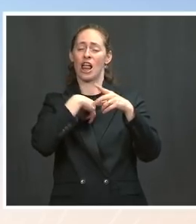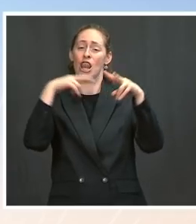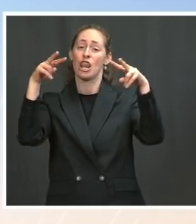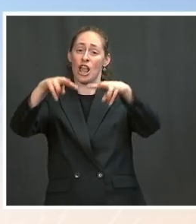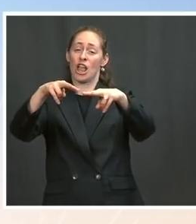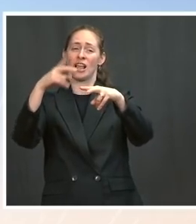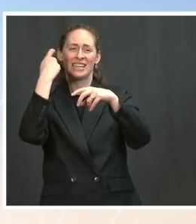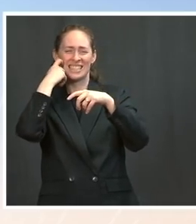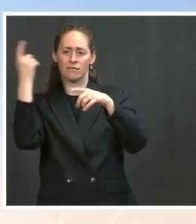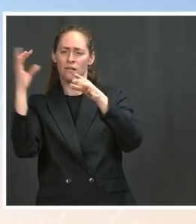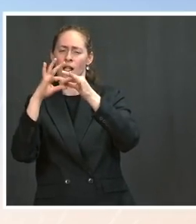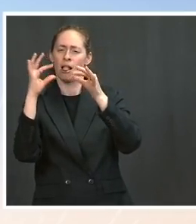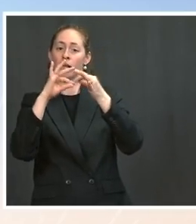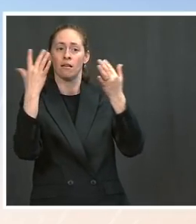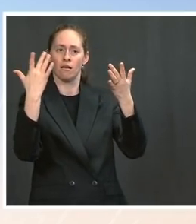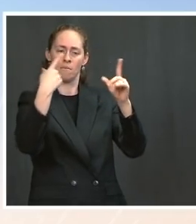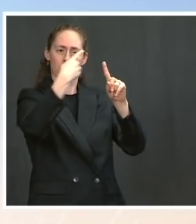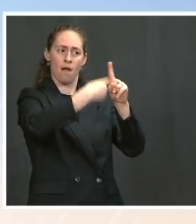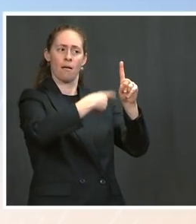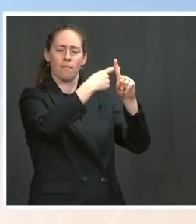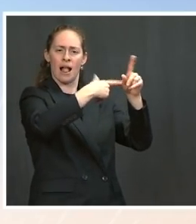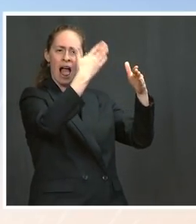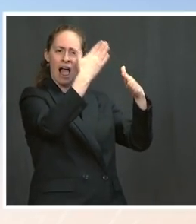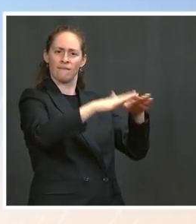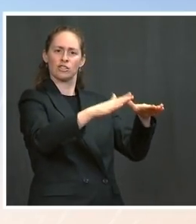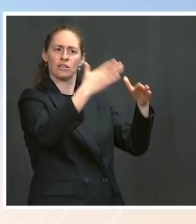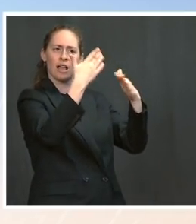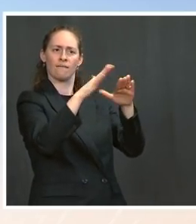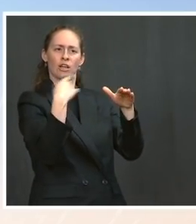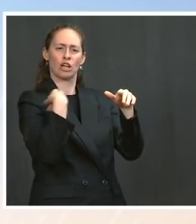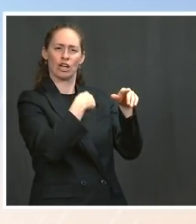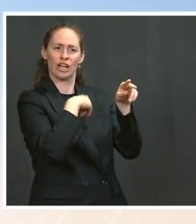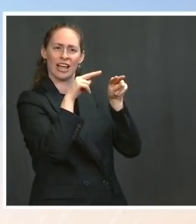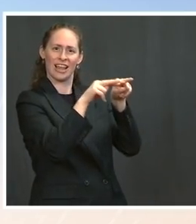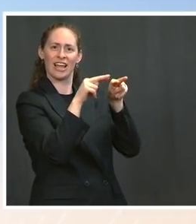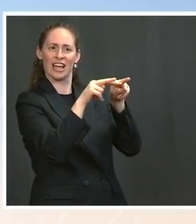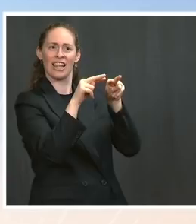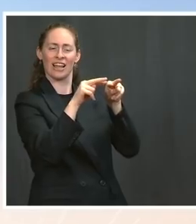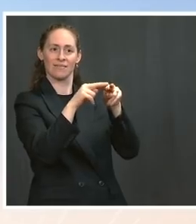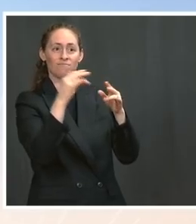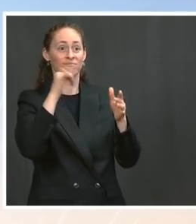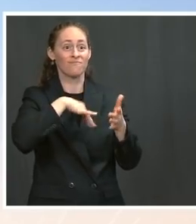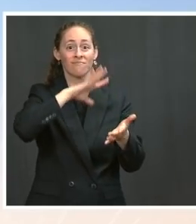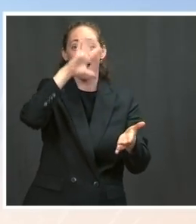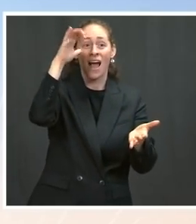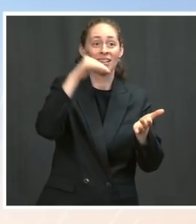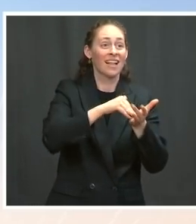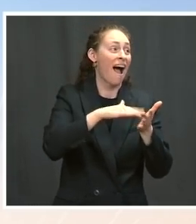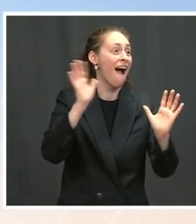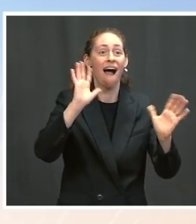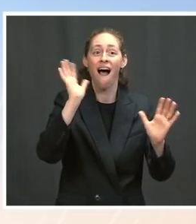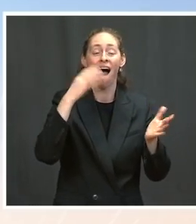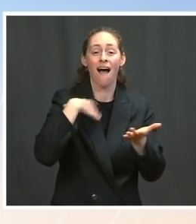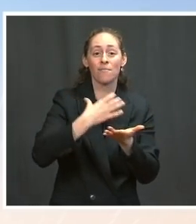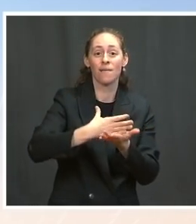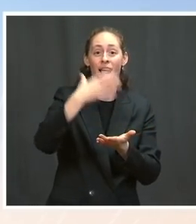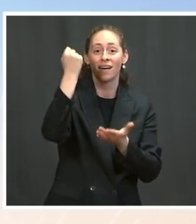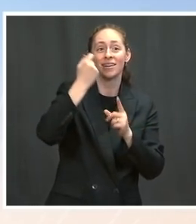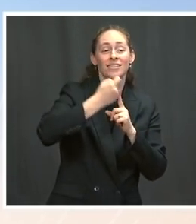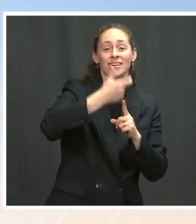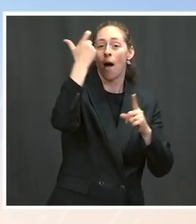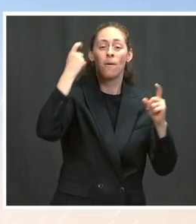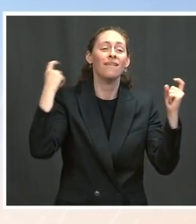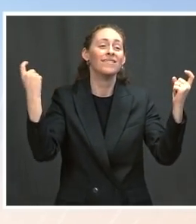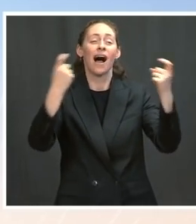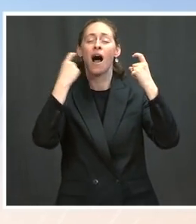one of the reasons why we don't celebrate and bring champagne and balloons in when the numbers are far above expectations is because we know